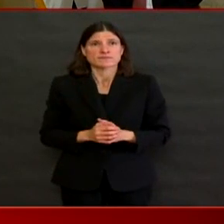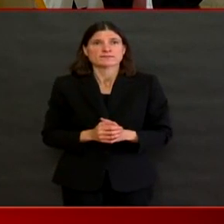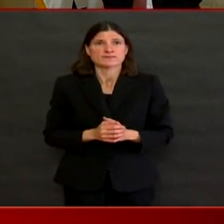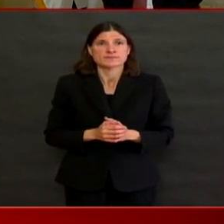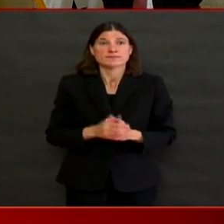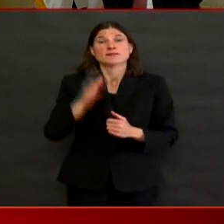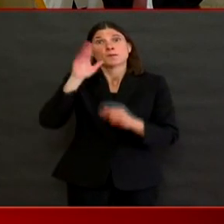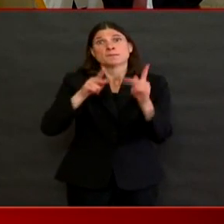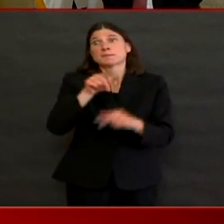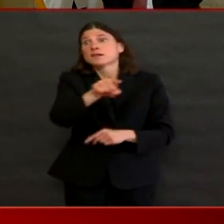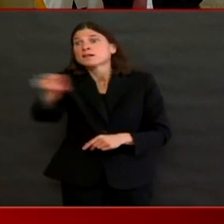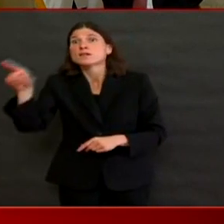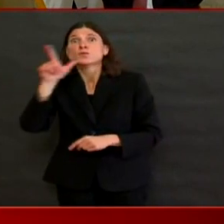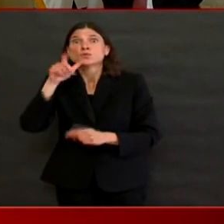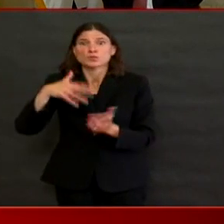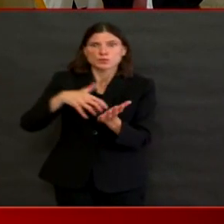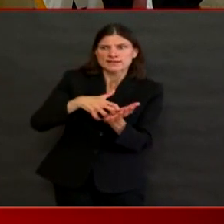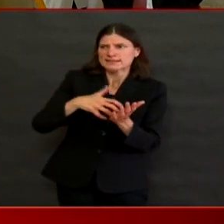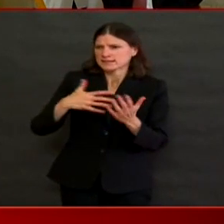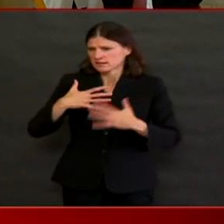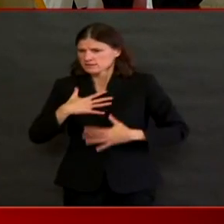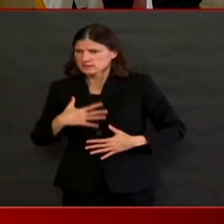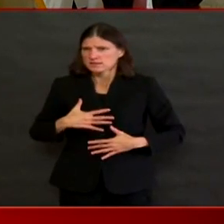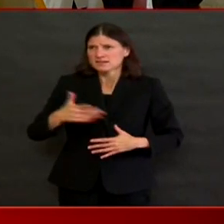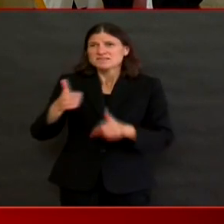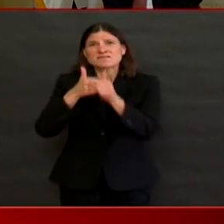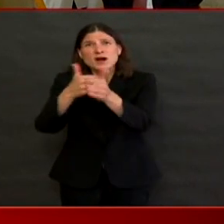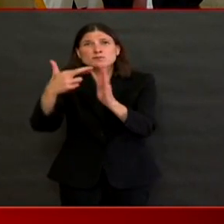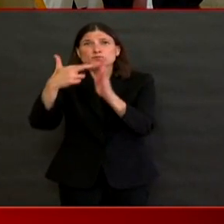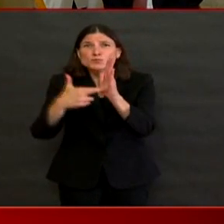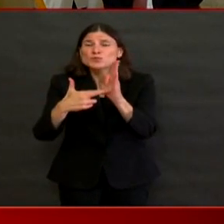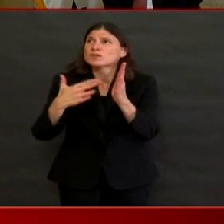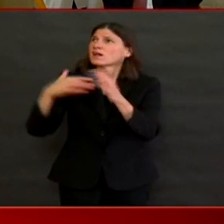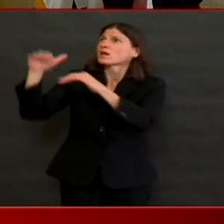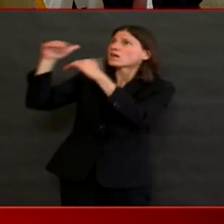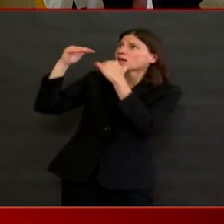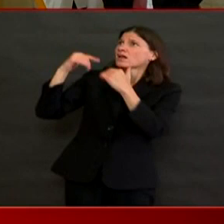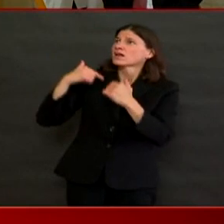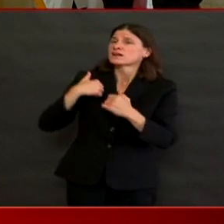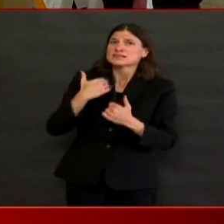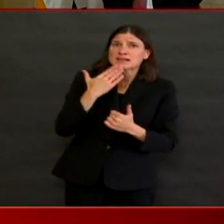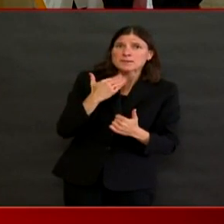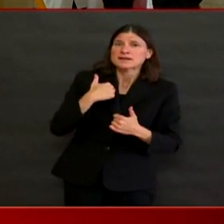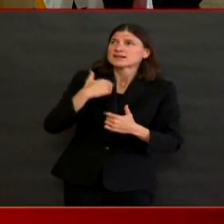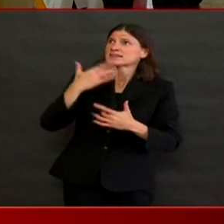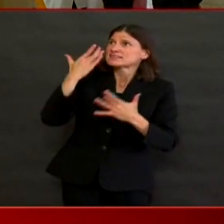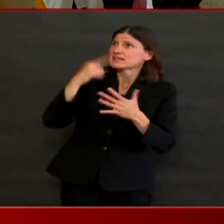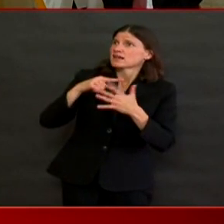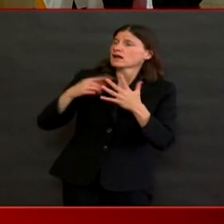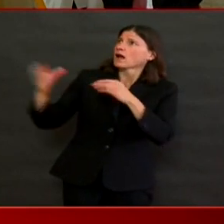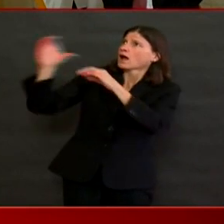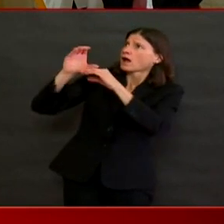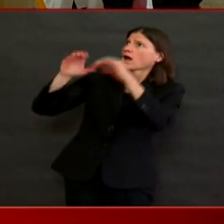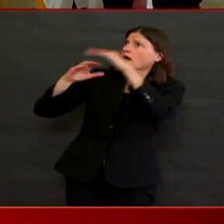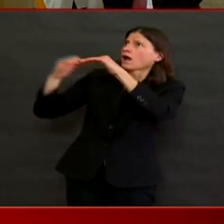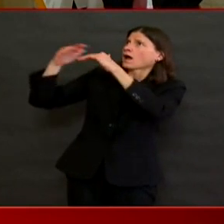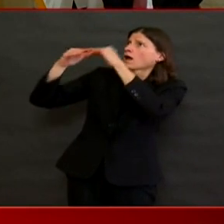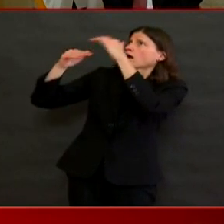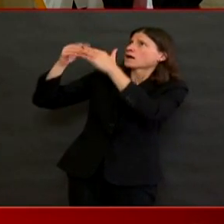wage. We also know it's more challenging for people with unstable housing conditions.